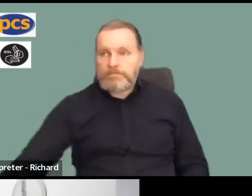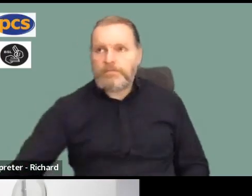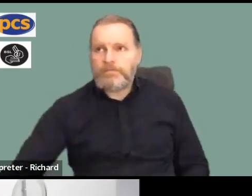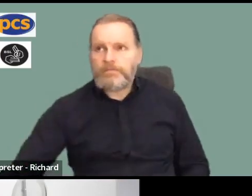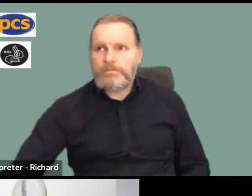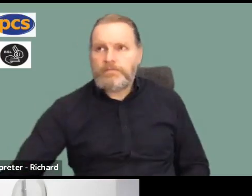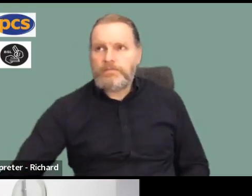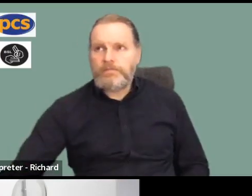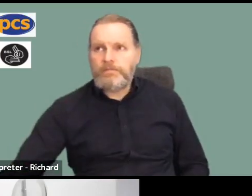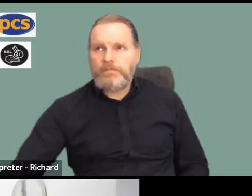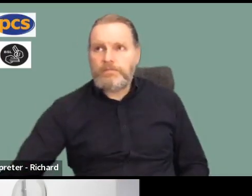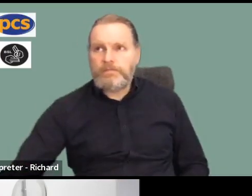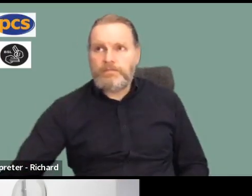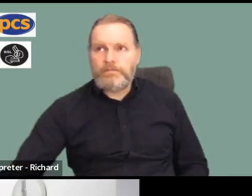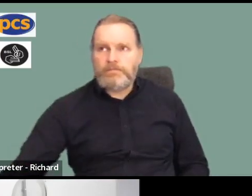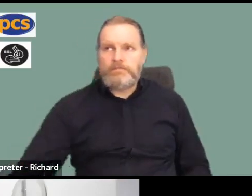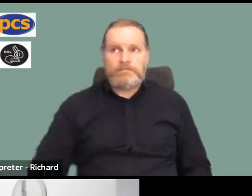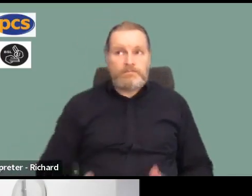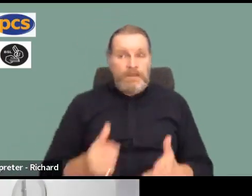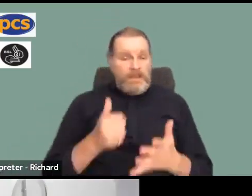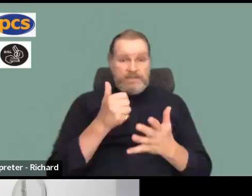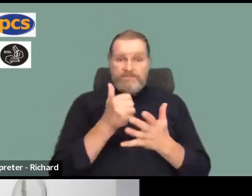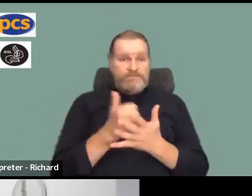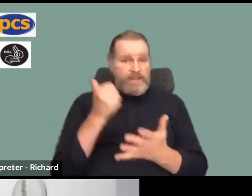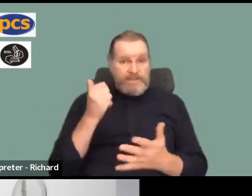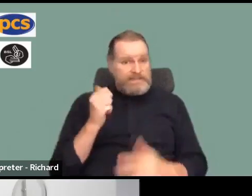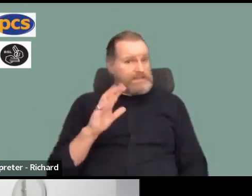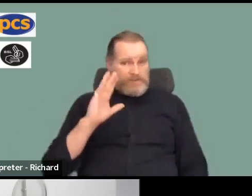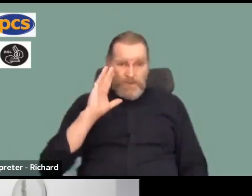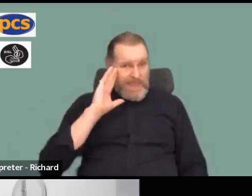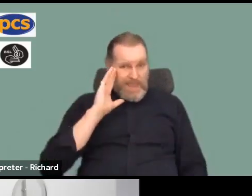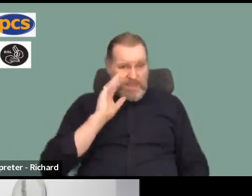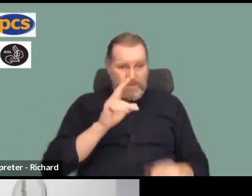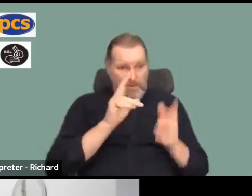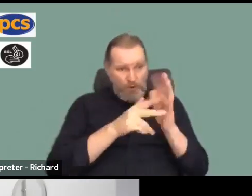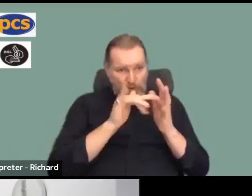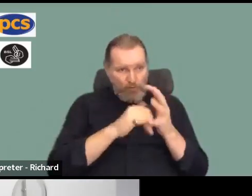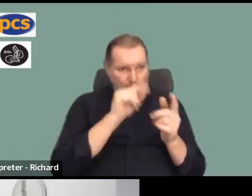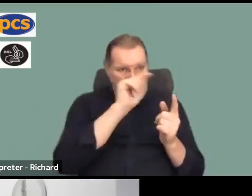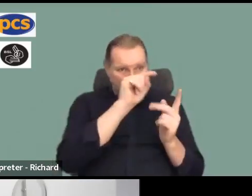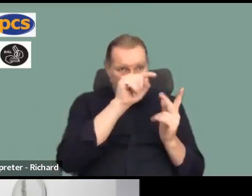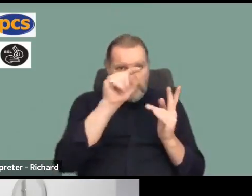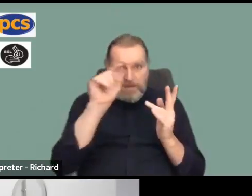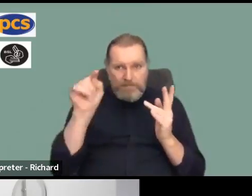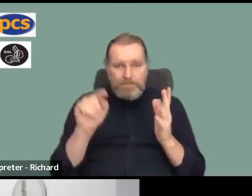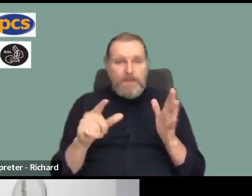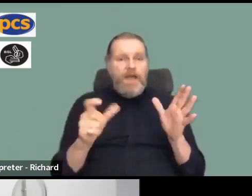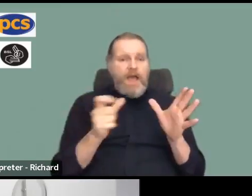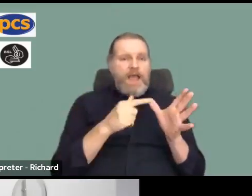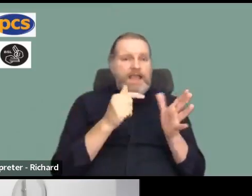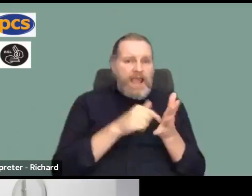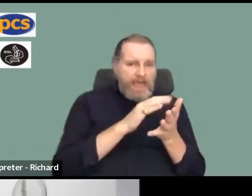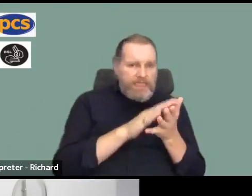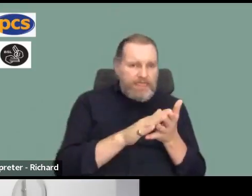and big thanks to everybody who said that and great messages from Cathy and from Simon and from others.